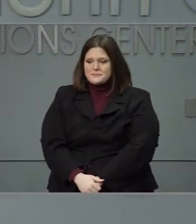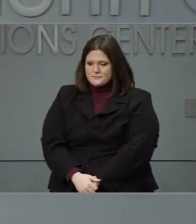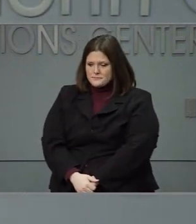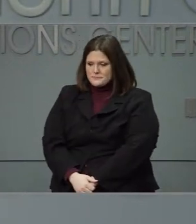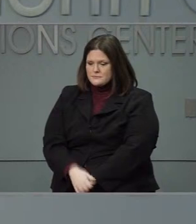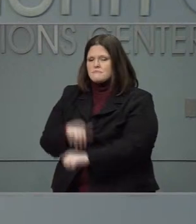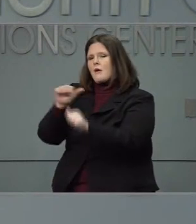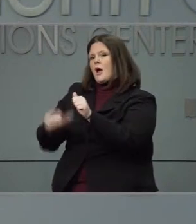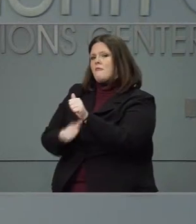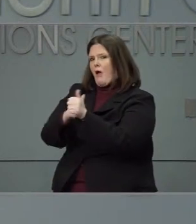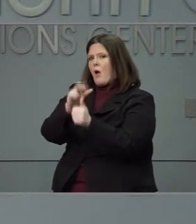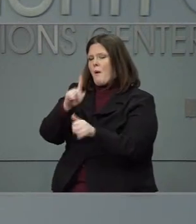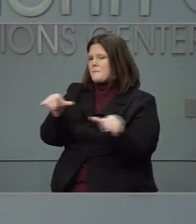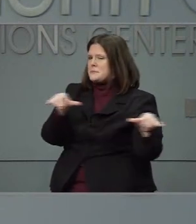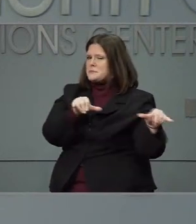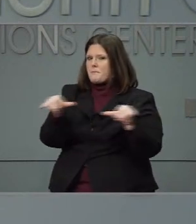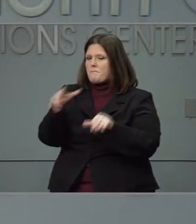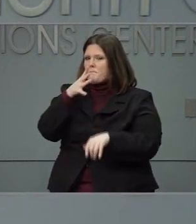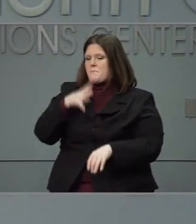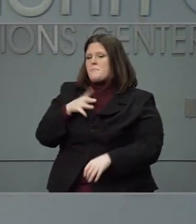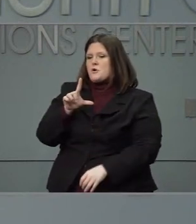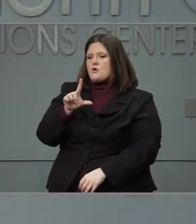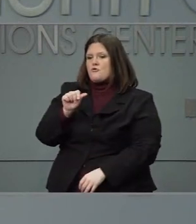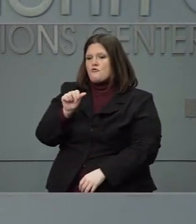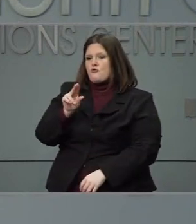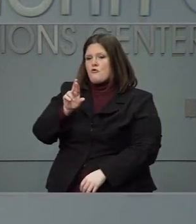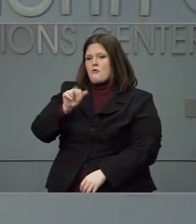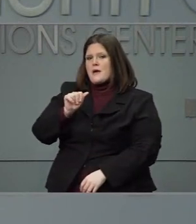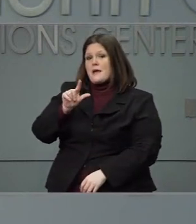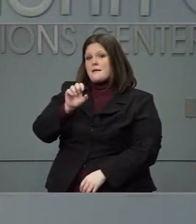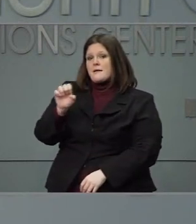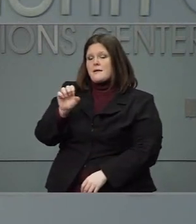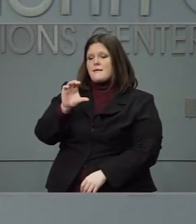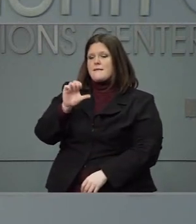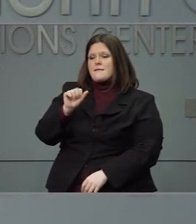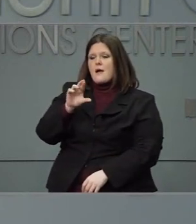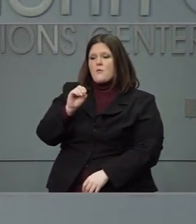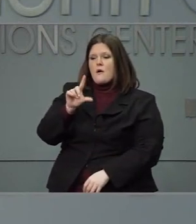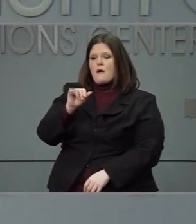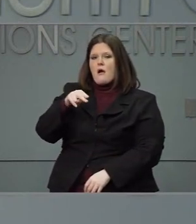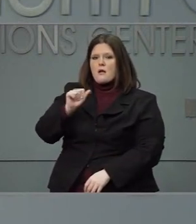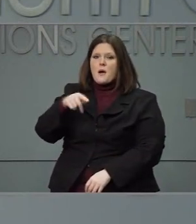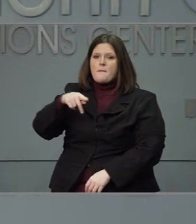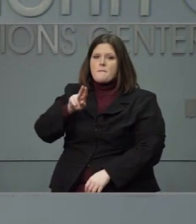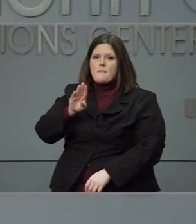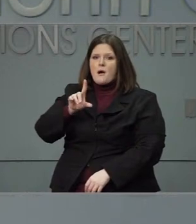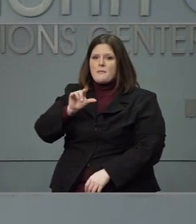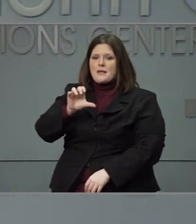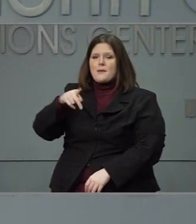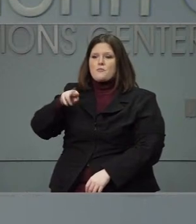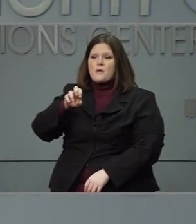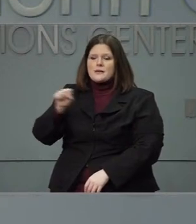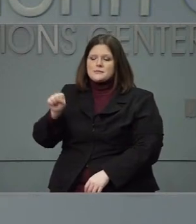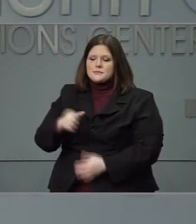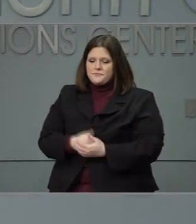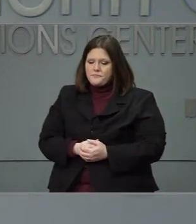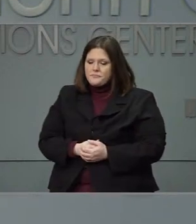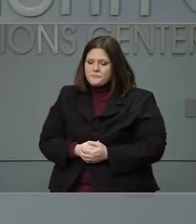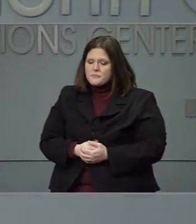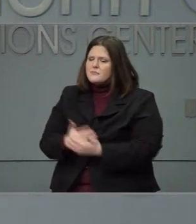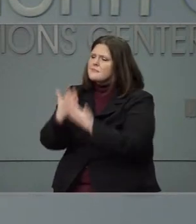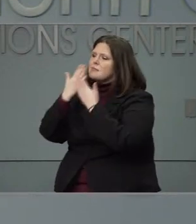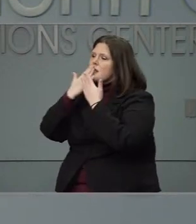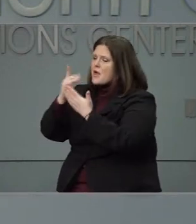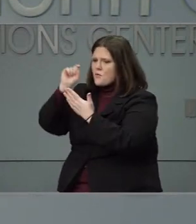Follow up. Laura Lee, Carolina Public Press. Thanks for that, Governor. As to the health care workers, I'm still curious, though,